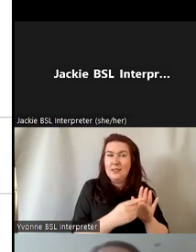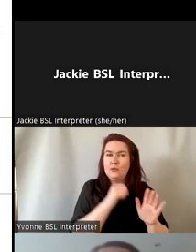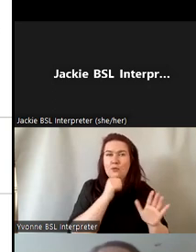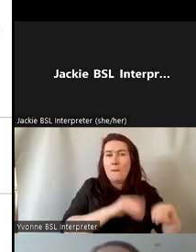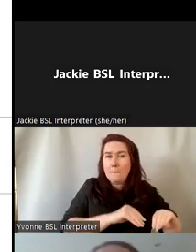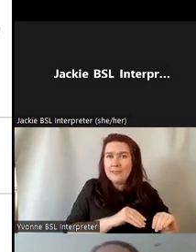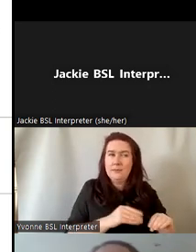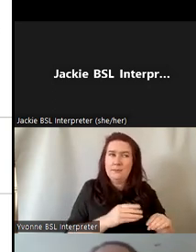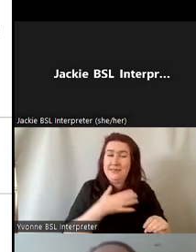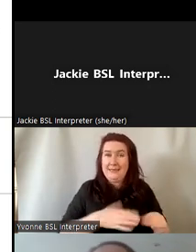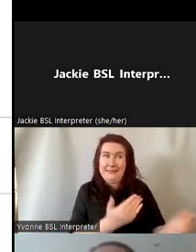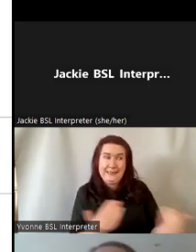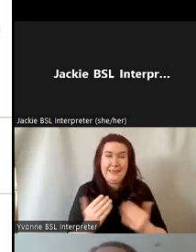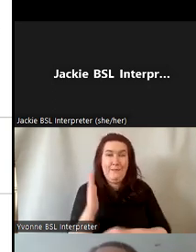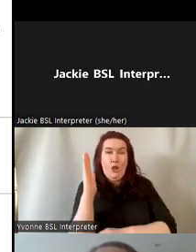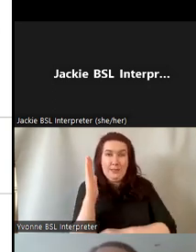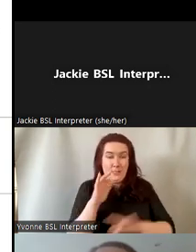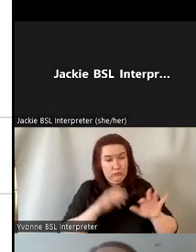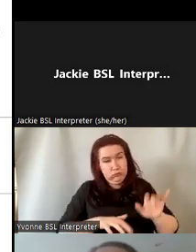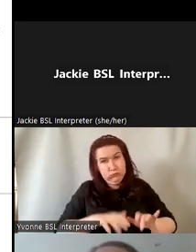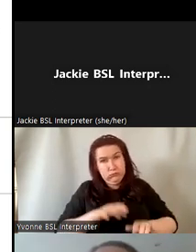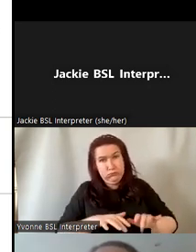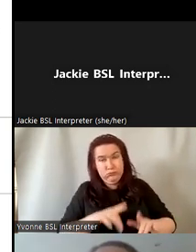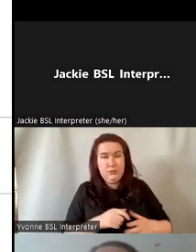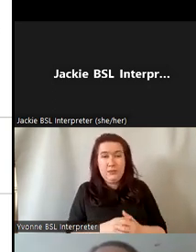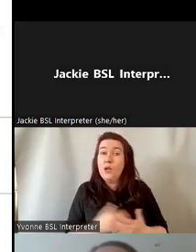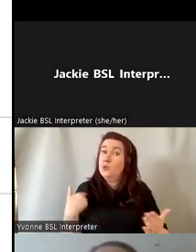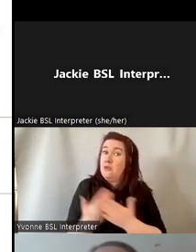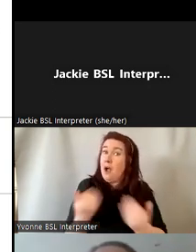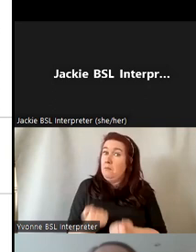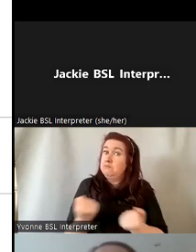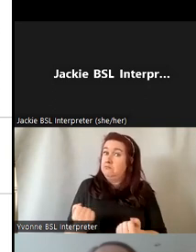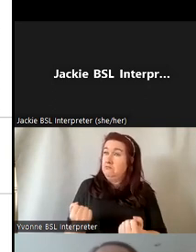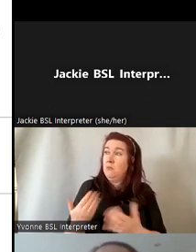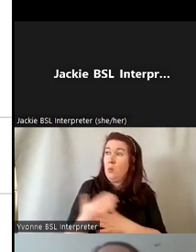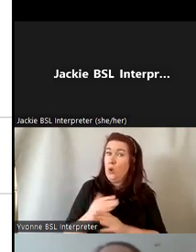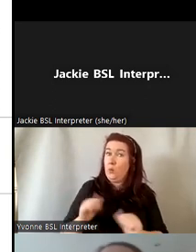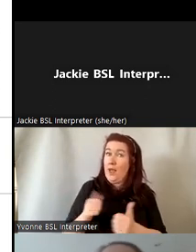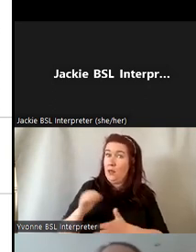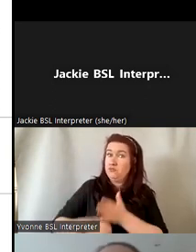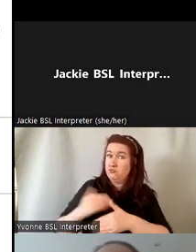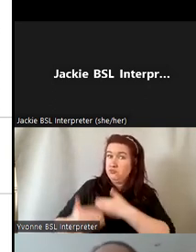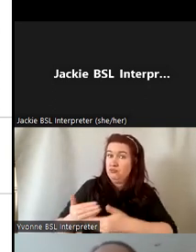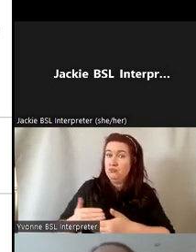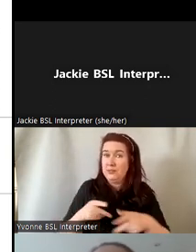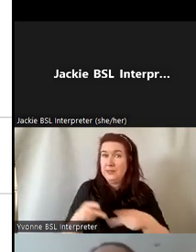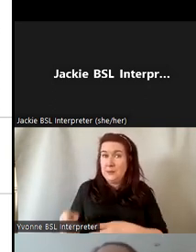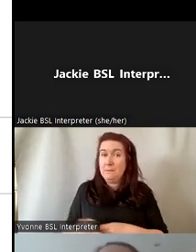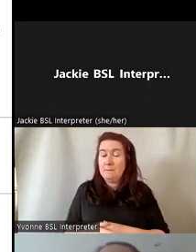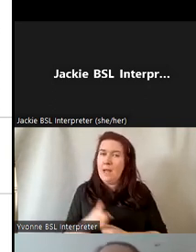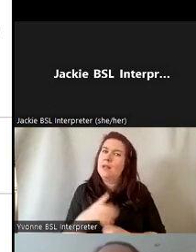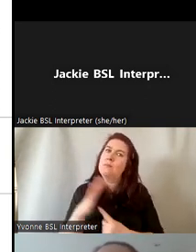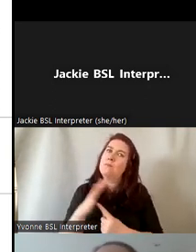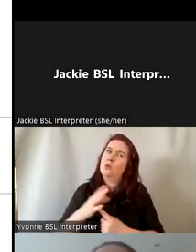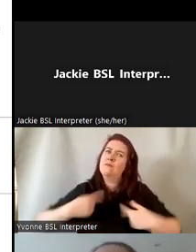volunteers and so far it's been robust and it's working really well um and critically critically for us